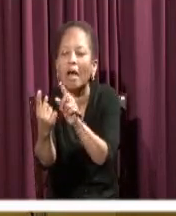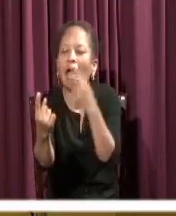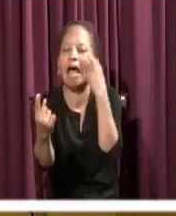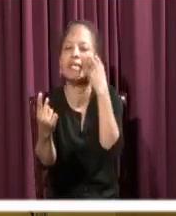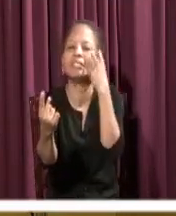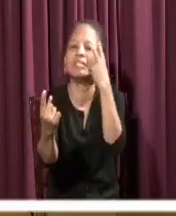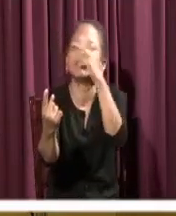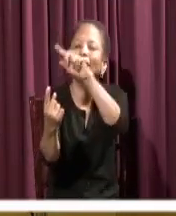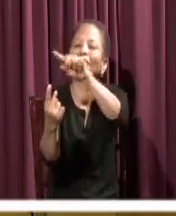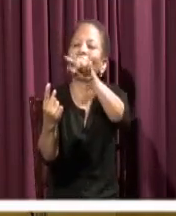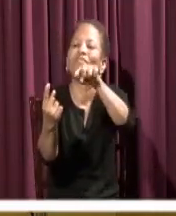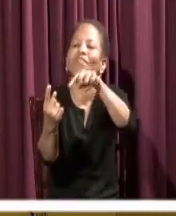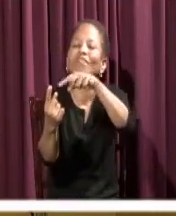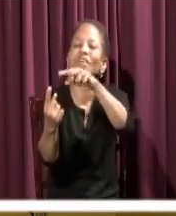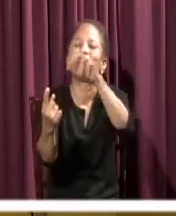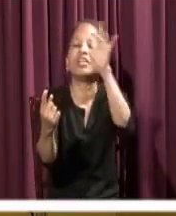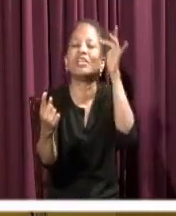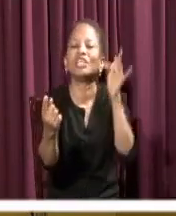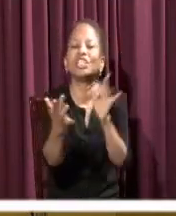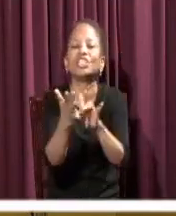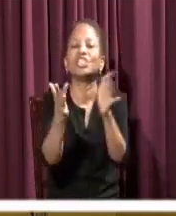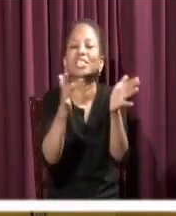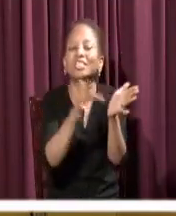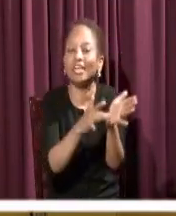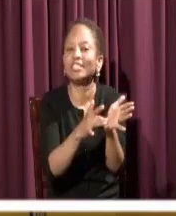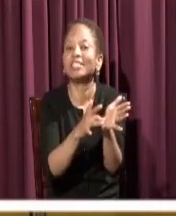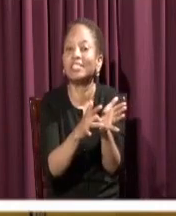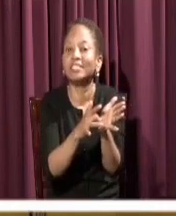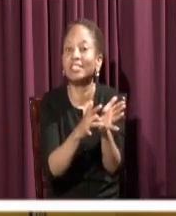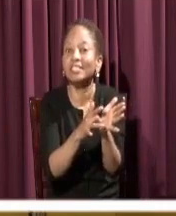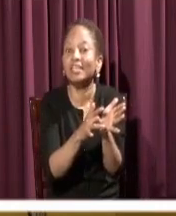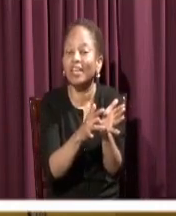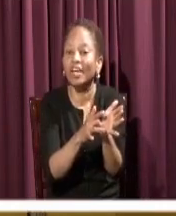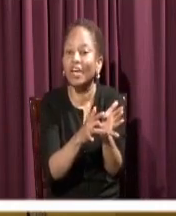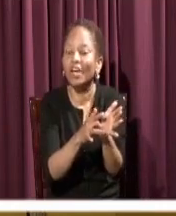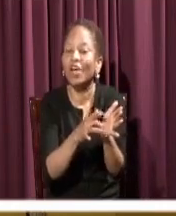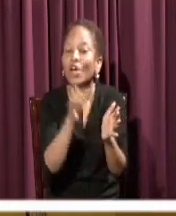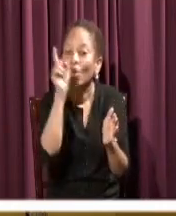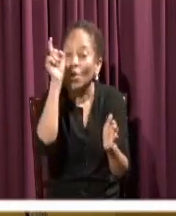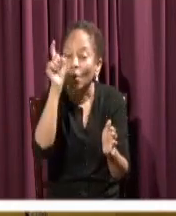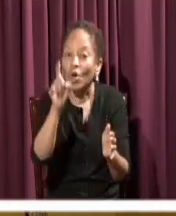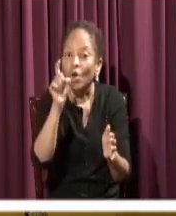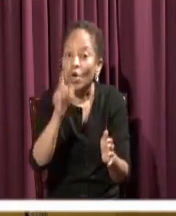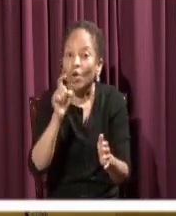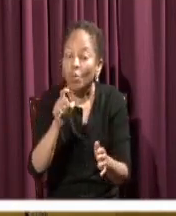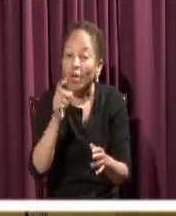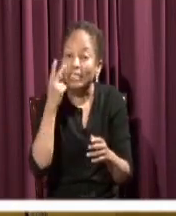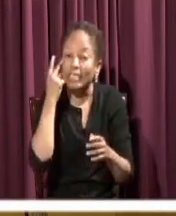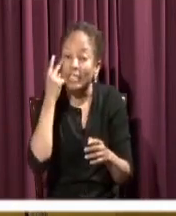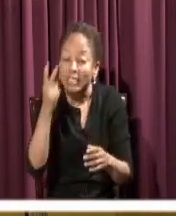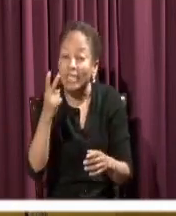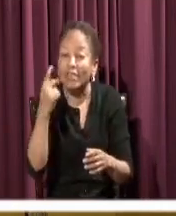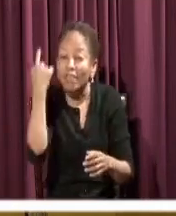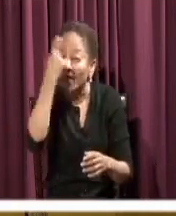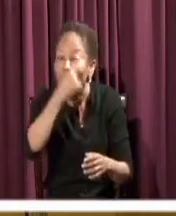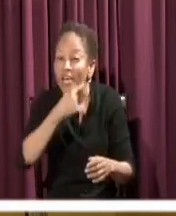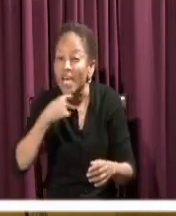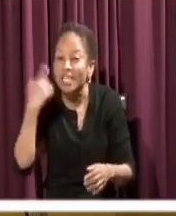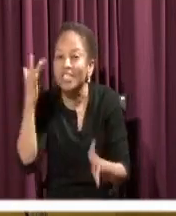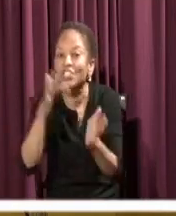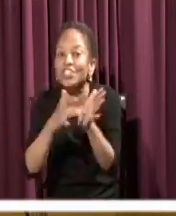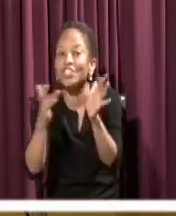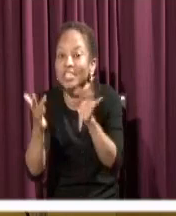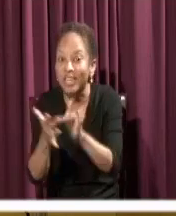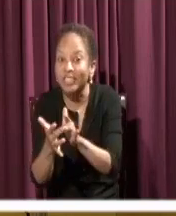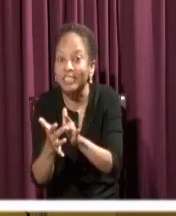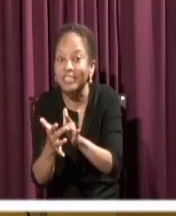of Christ, you walk towards them. But do not stop looking at the face of Christ. Because the moment you stop seeing the face of Christ in them, you know you're sinking.